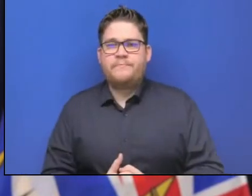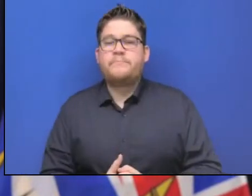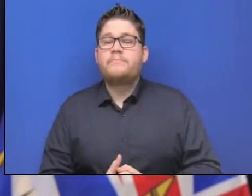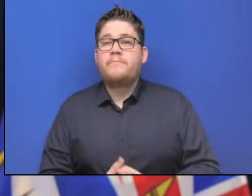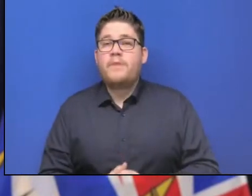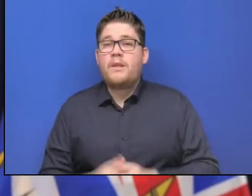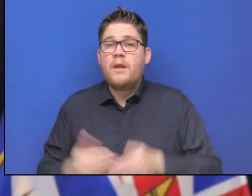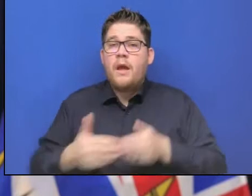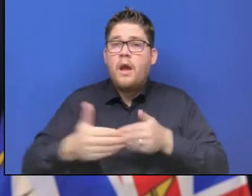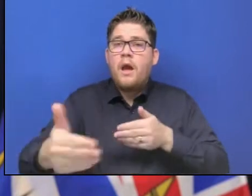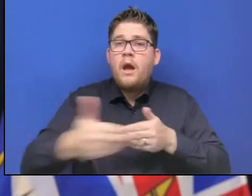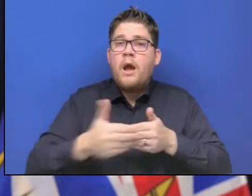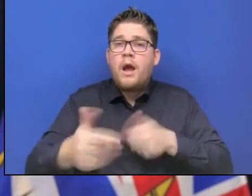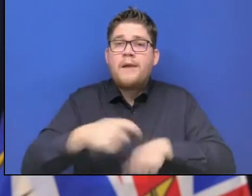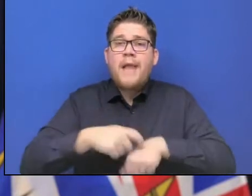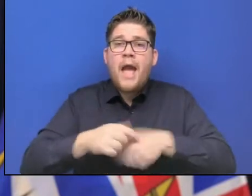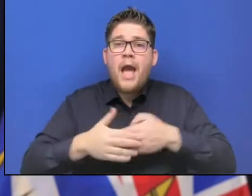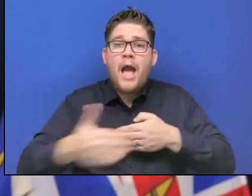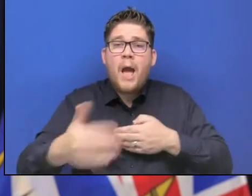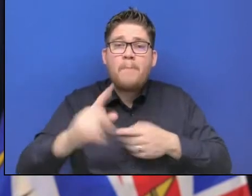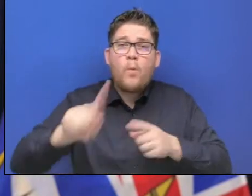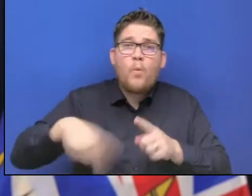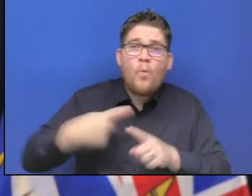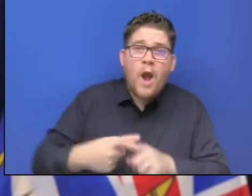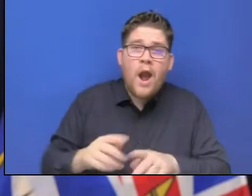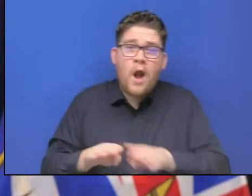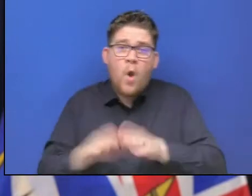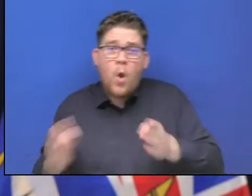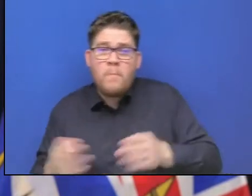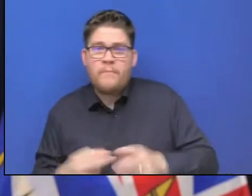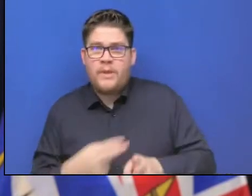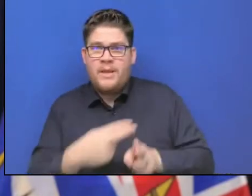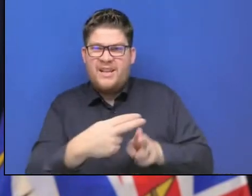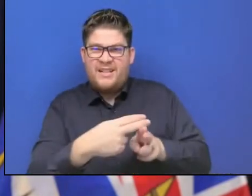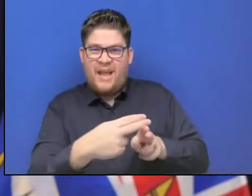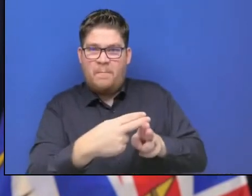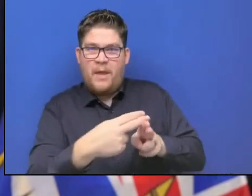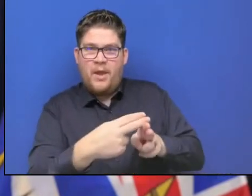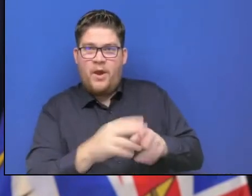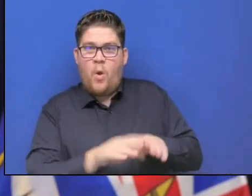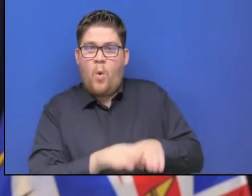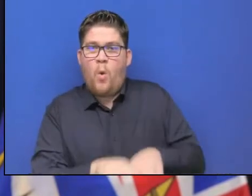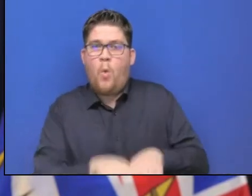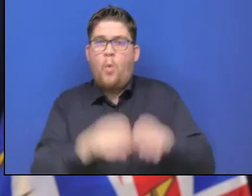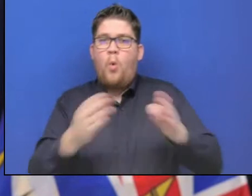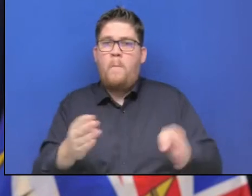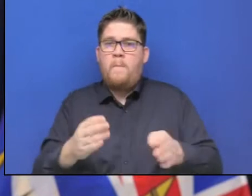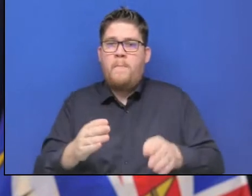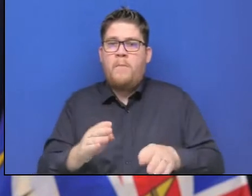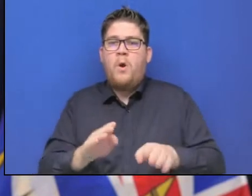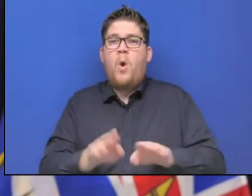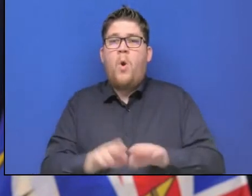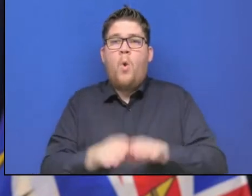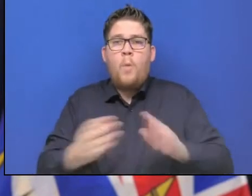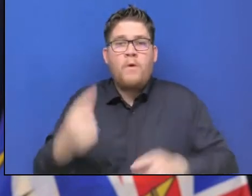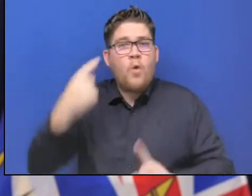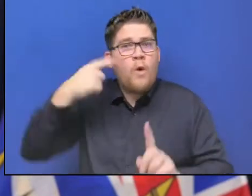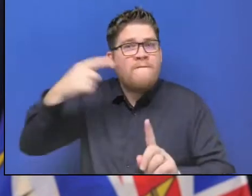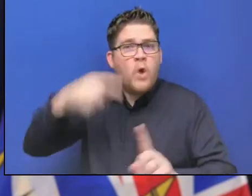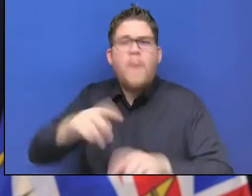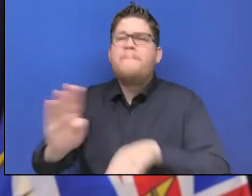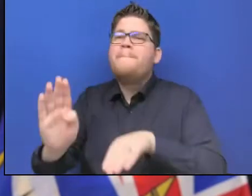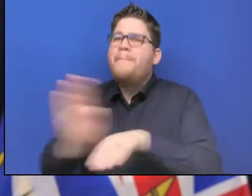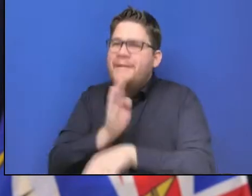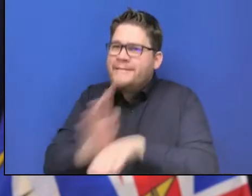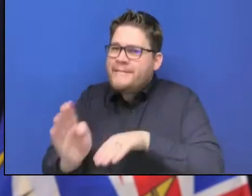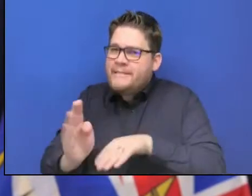be completed to allow commercial traffic on the corridor in about two months time by late January. But with that, I do